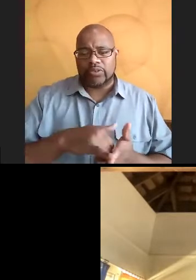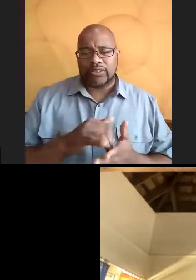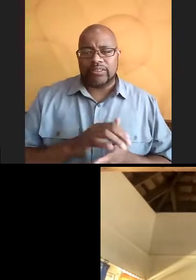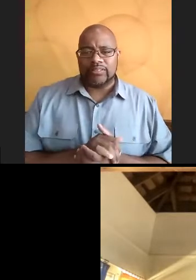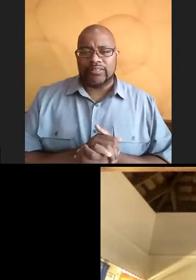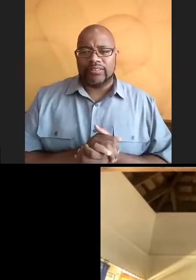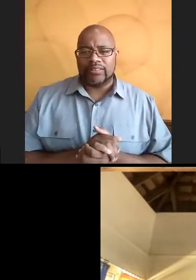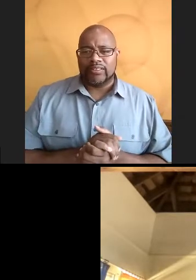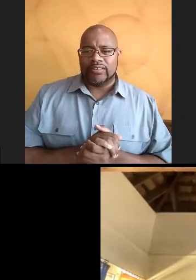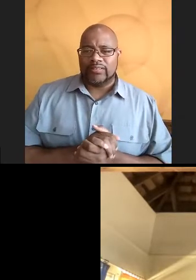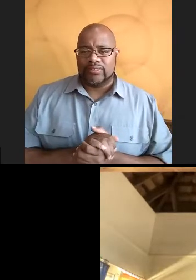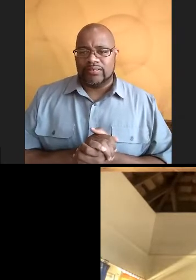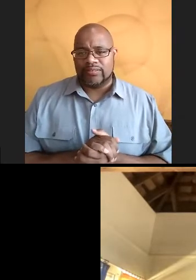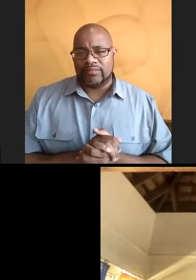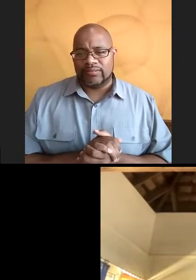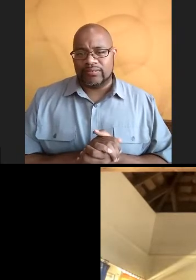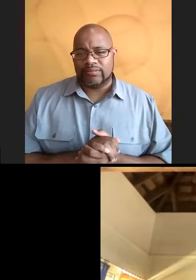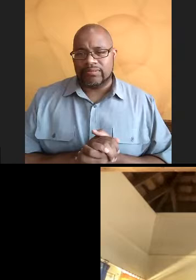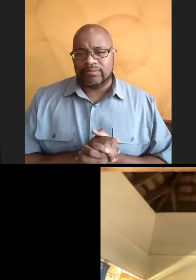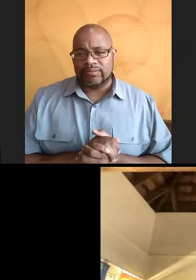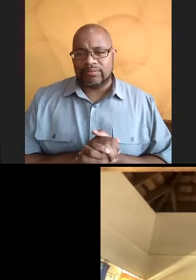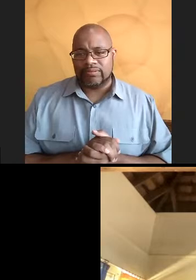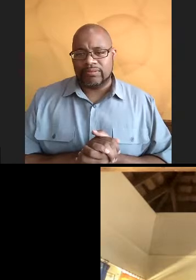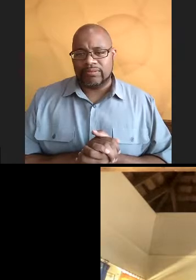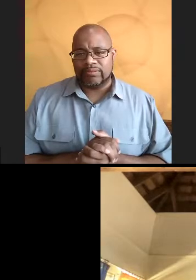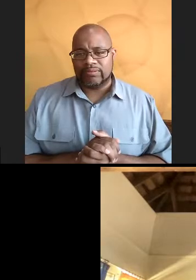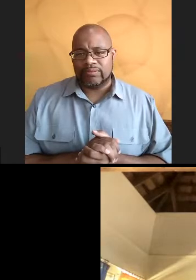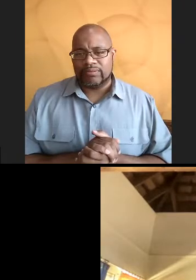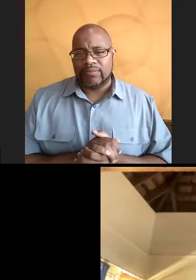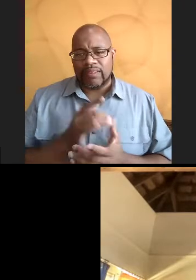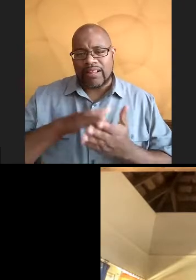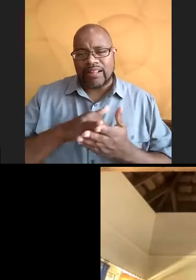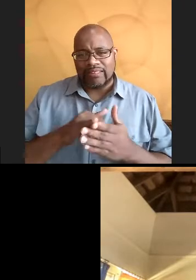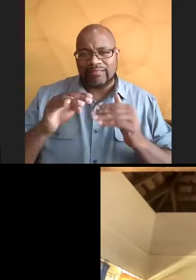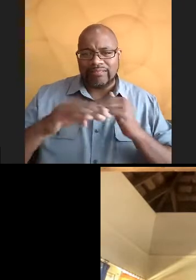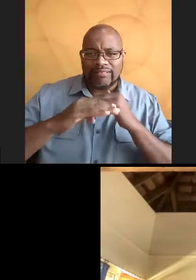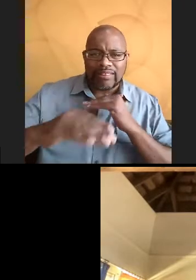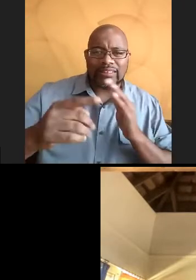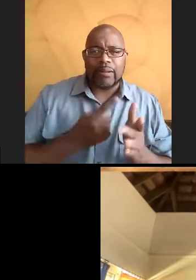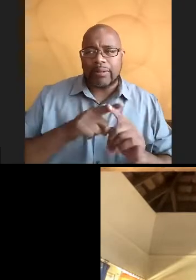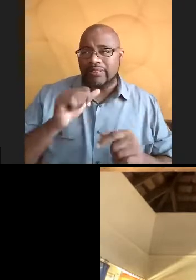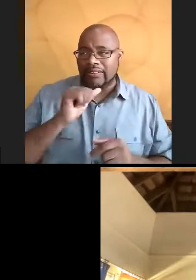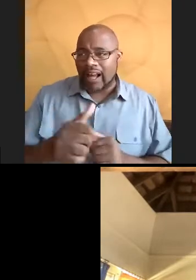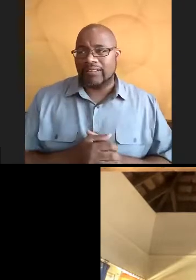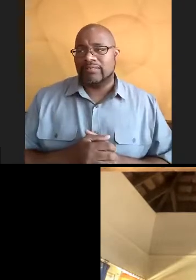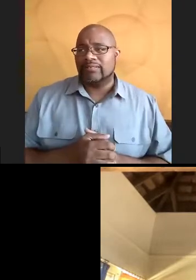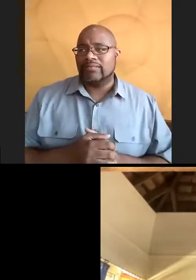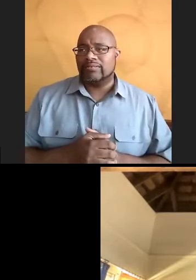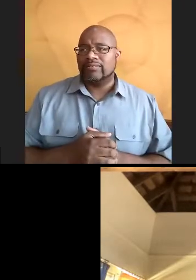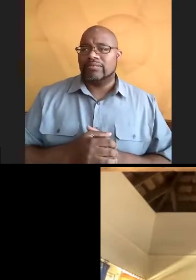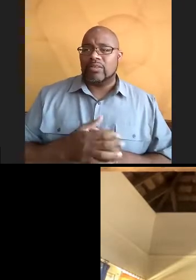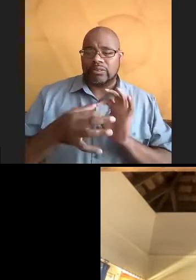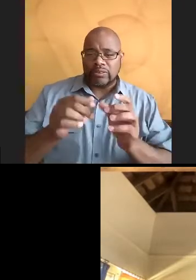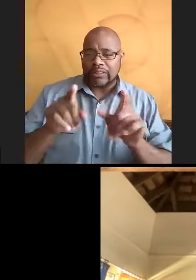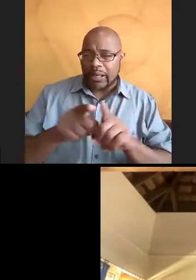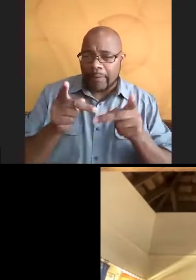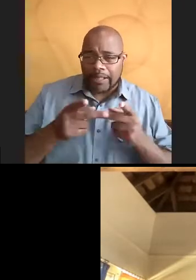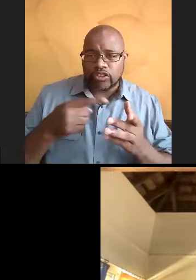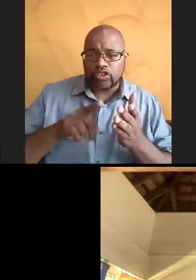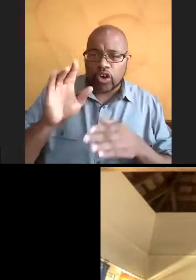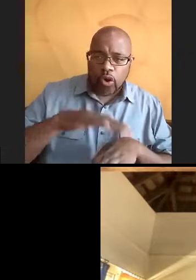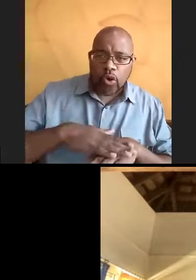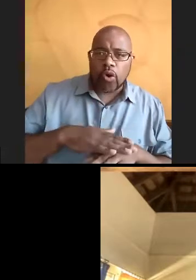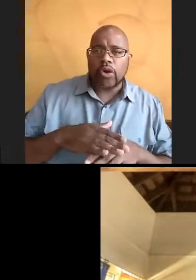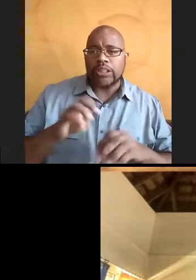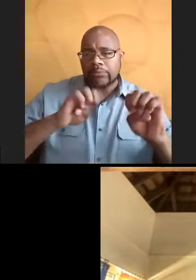ocean and how like we think it's so stagnant sometimes, but it's not right. going to the same place, you know, checking up on an